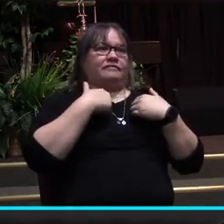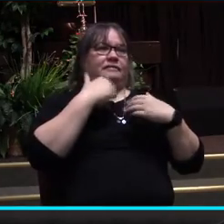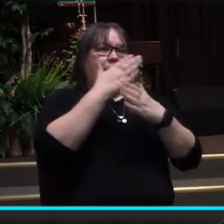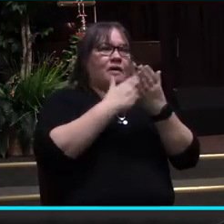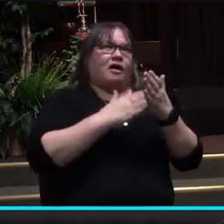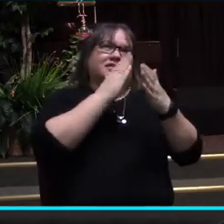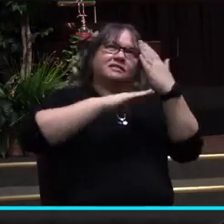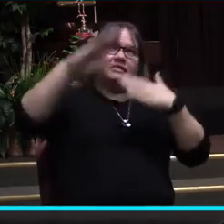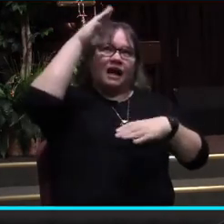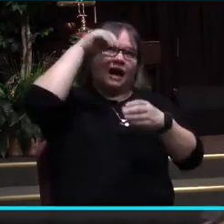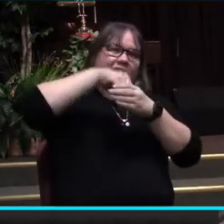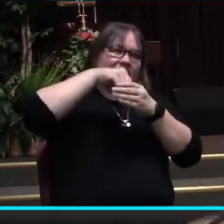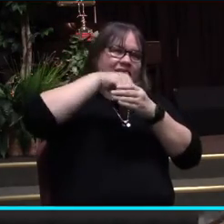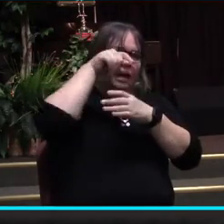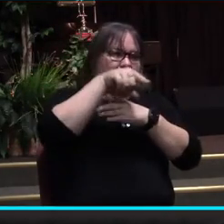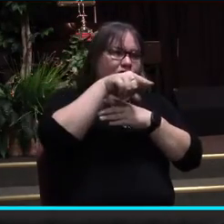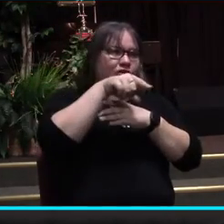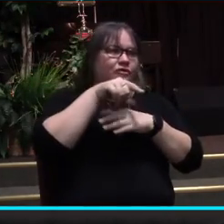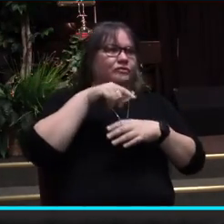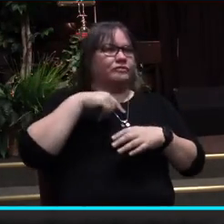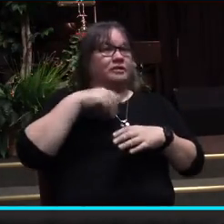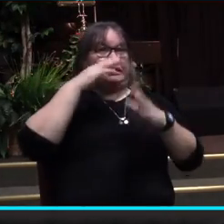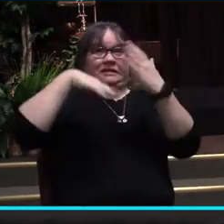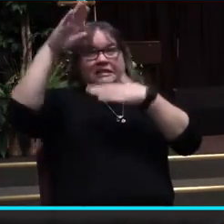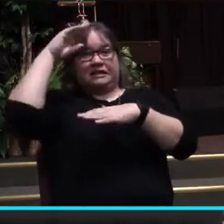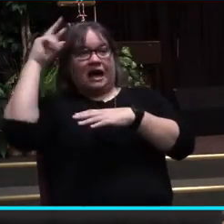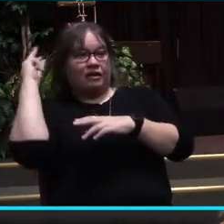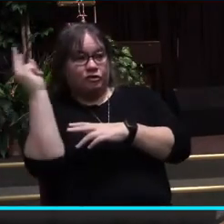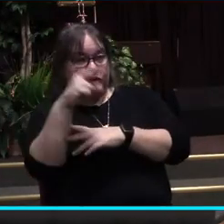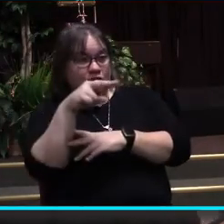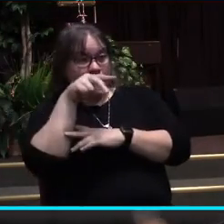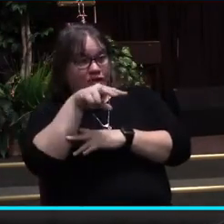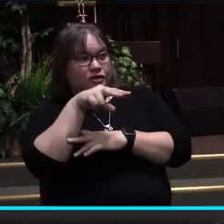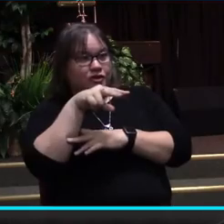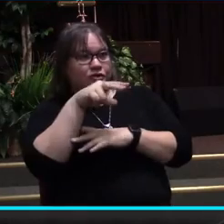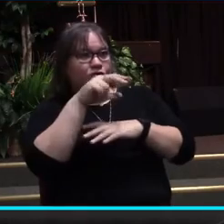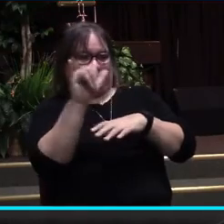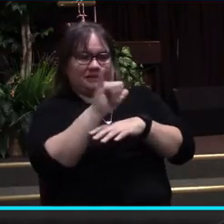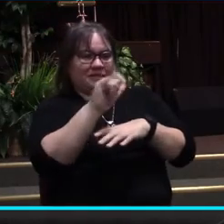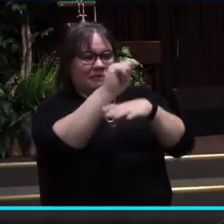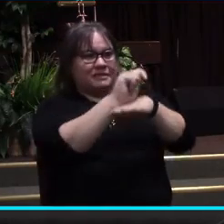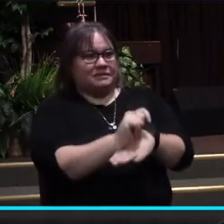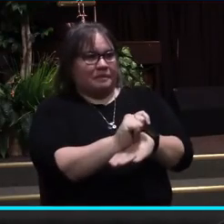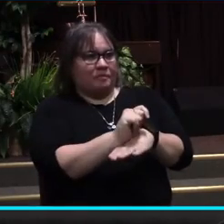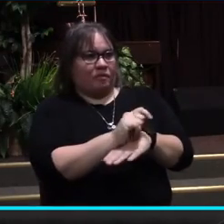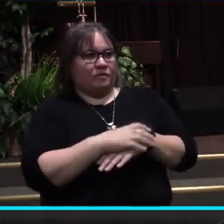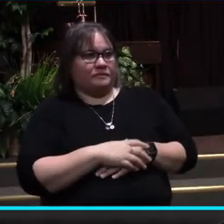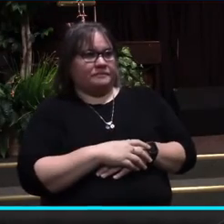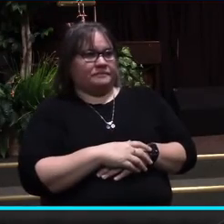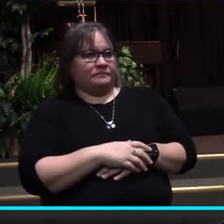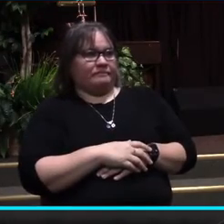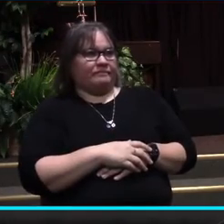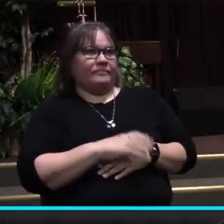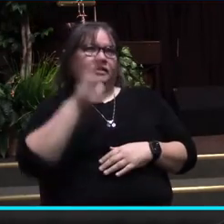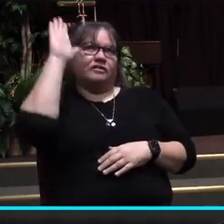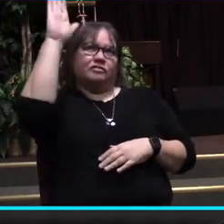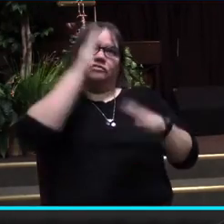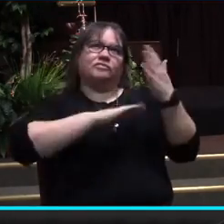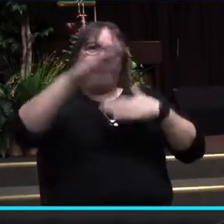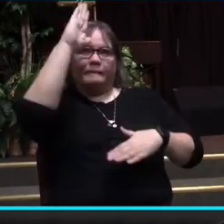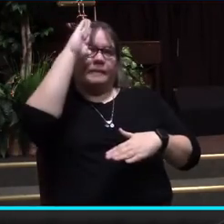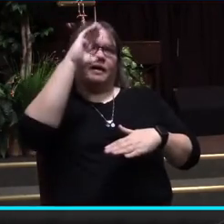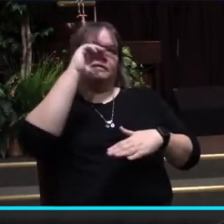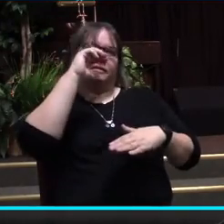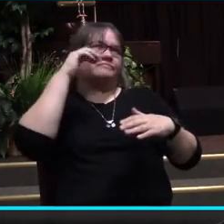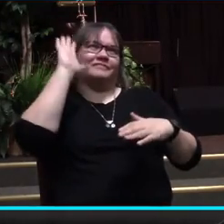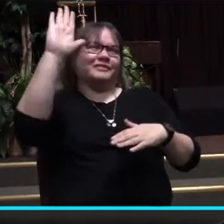And God views you as a temple. Your body is not to be